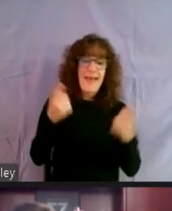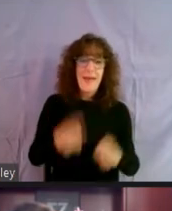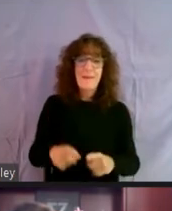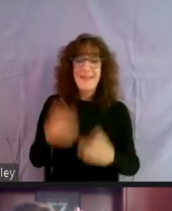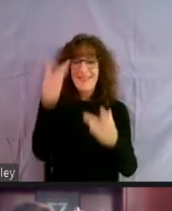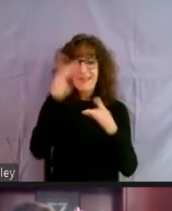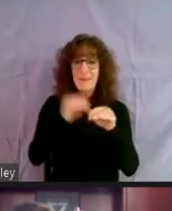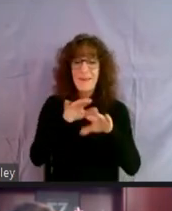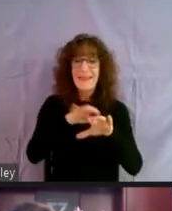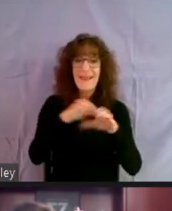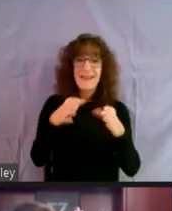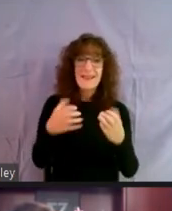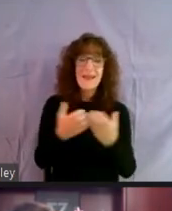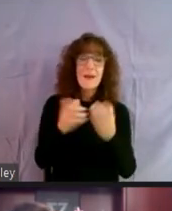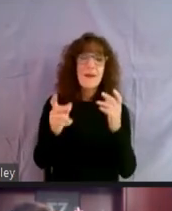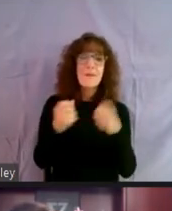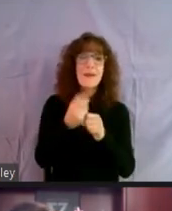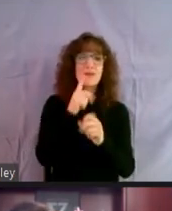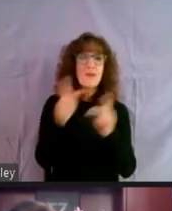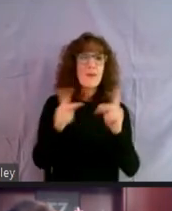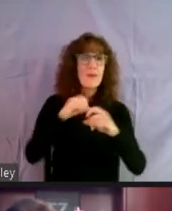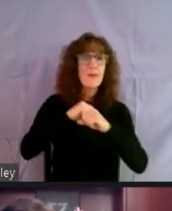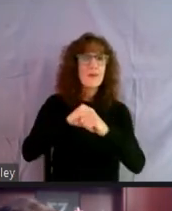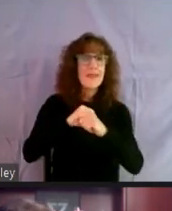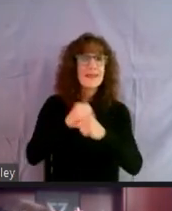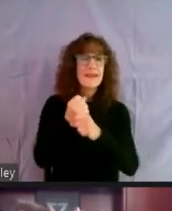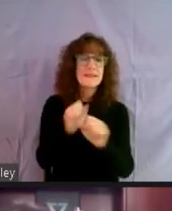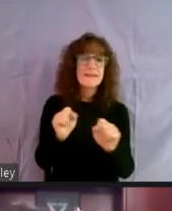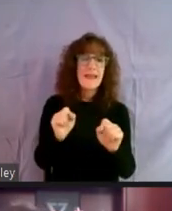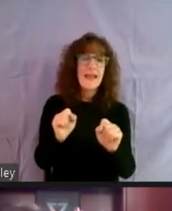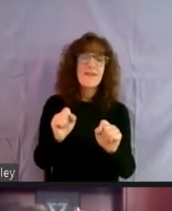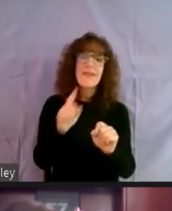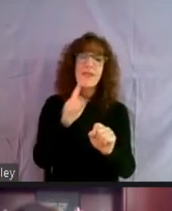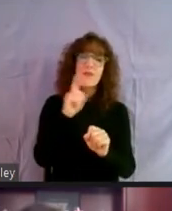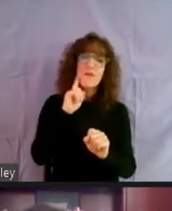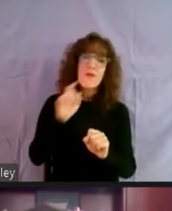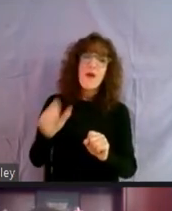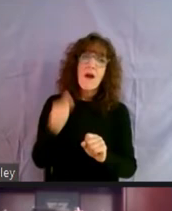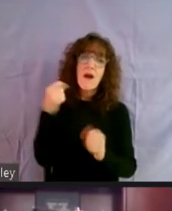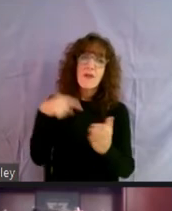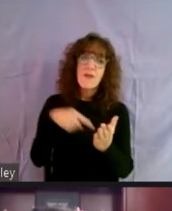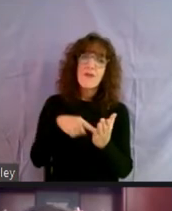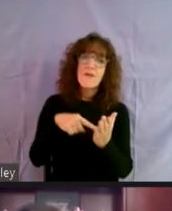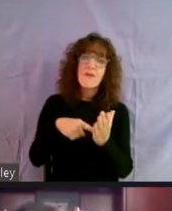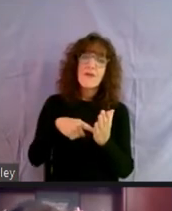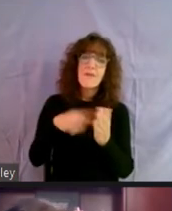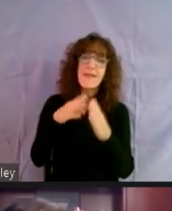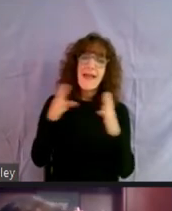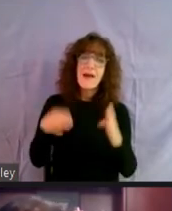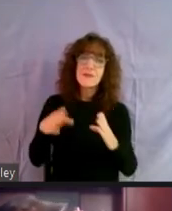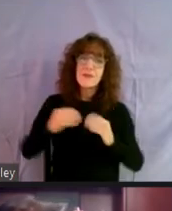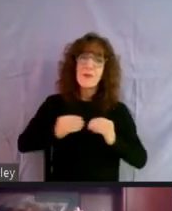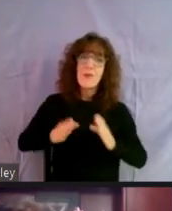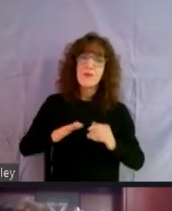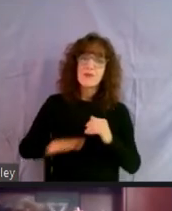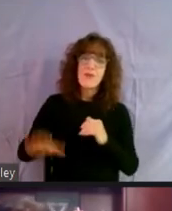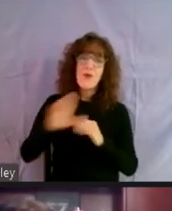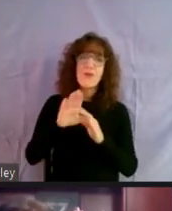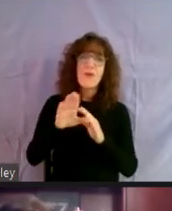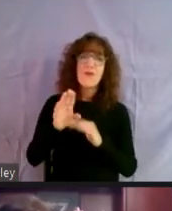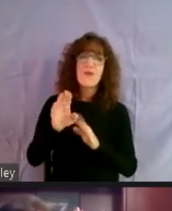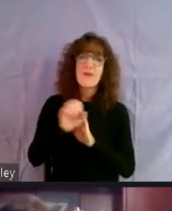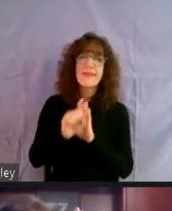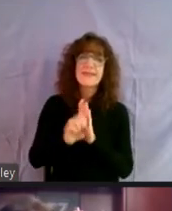residents are safe and protecting their welfare. And I'm, and that is true for the other affordable housing owners as well throughout the state of Maryland, as I've been